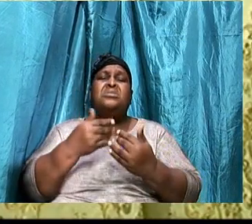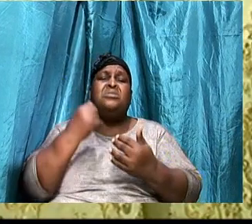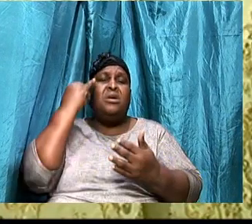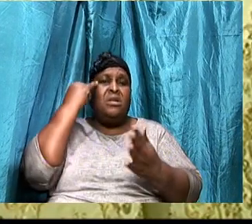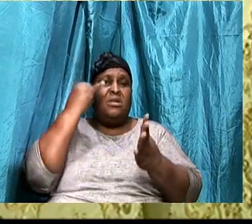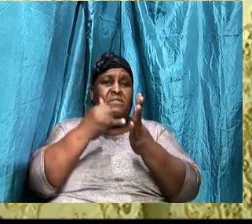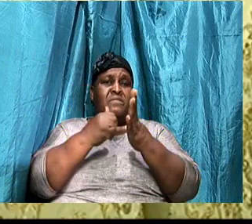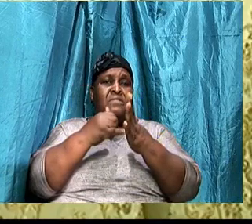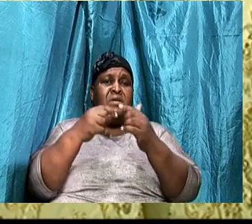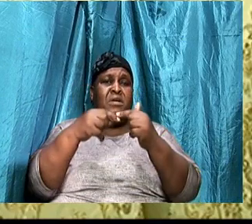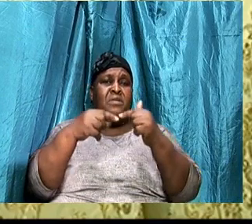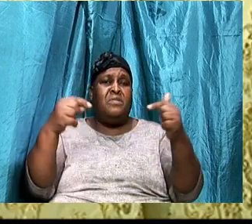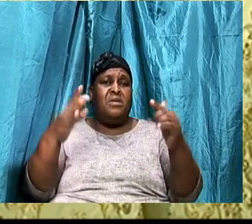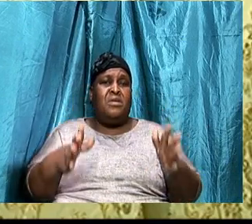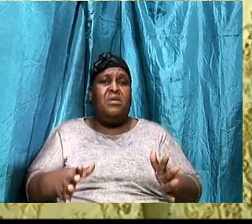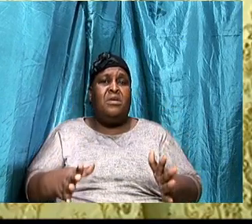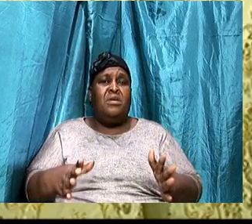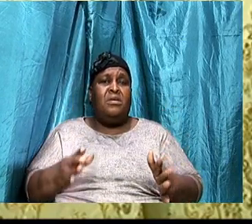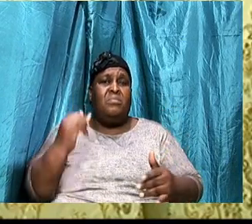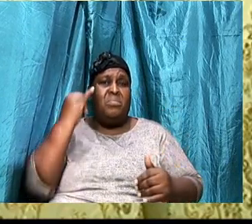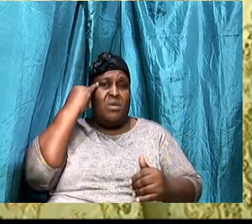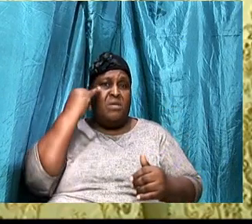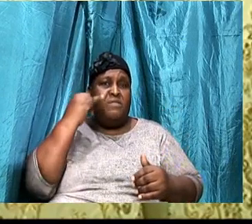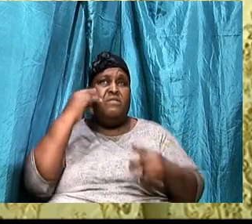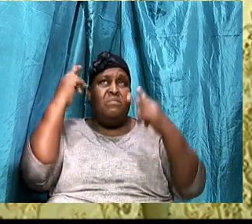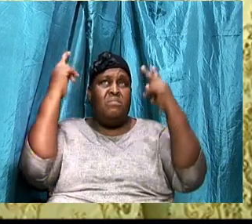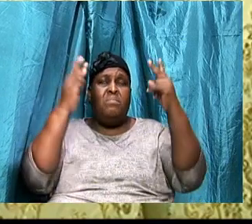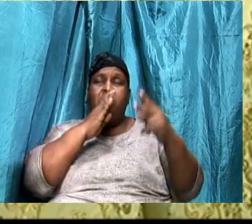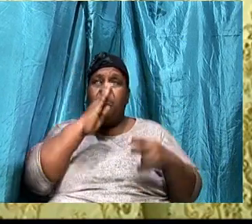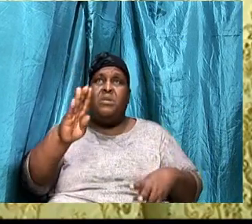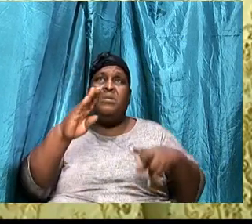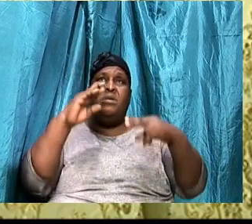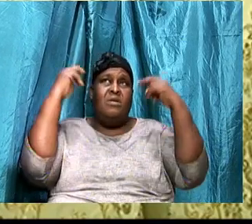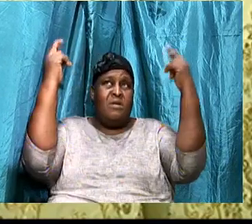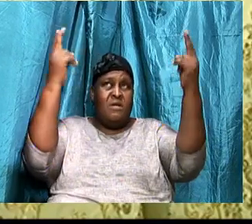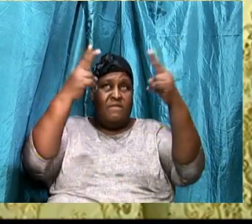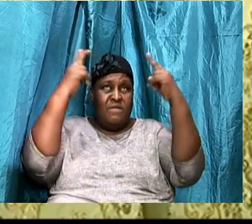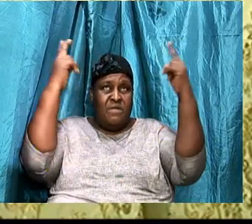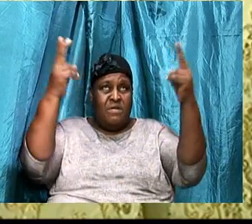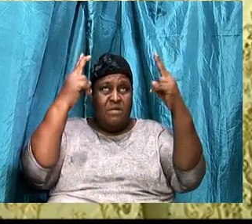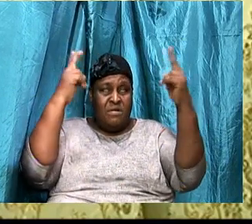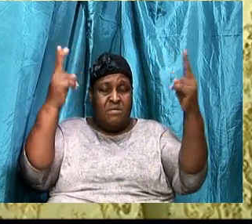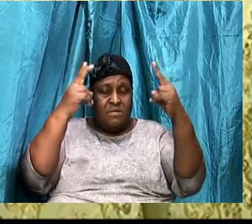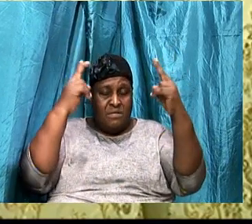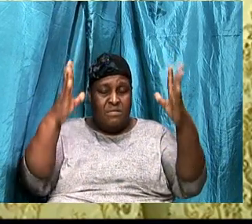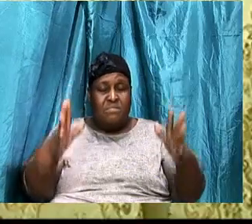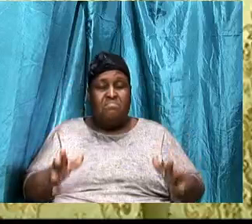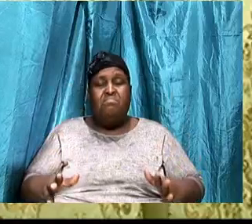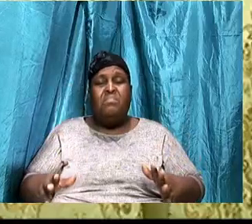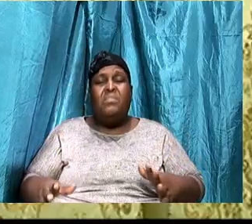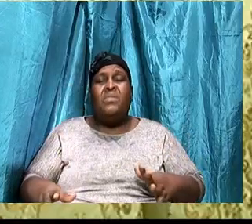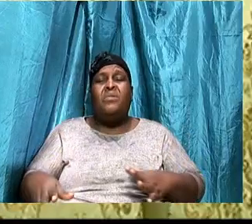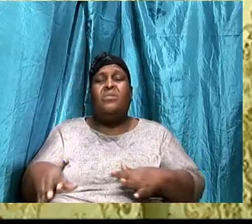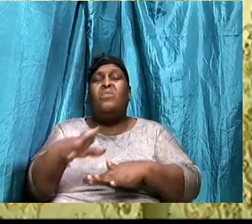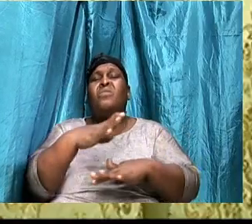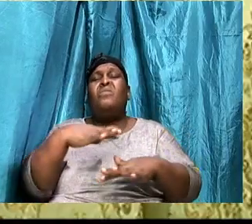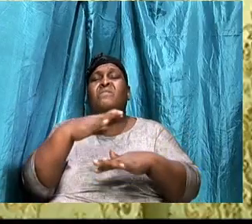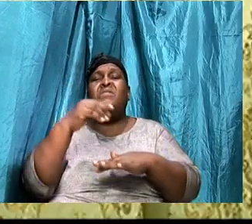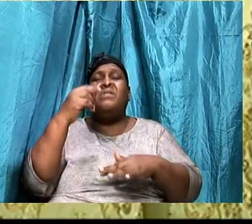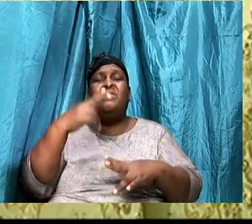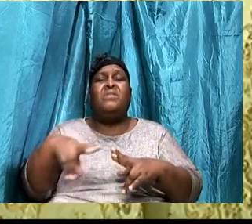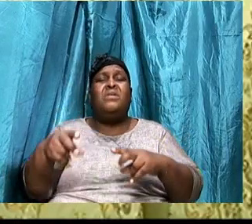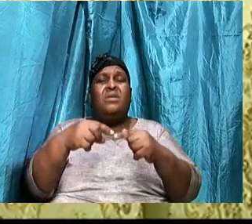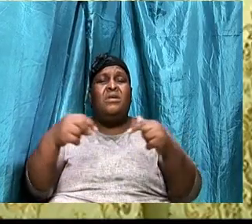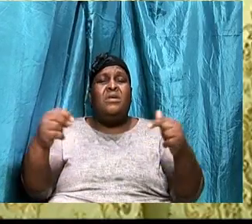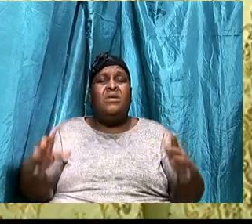are going to overcome this enemy in this time, the enemy is like a roaring lion seeking whom he may devour.